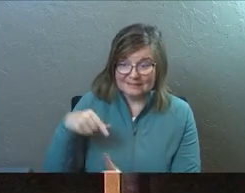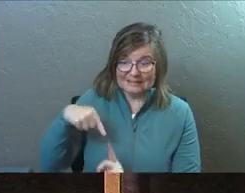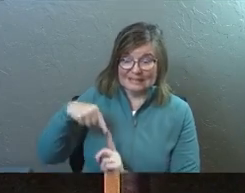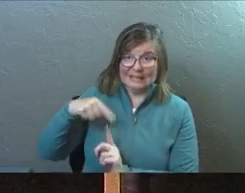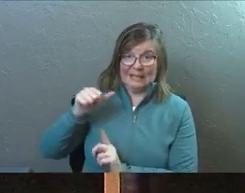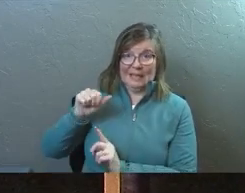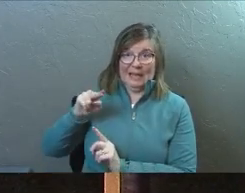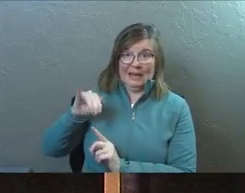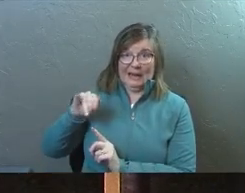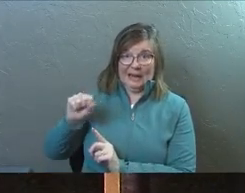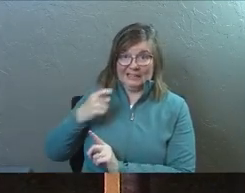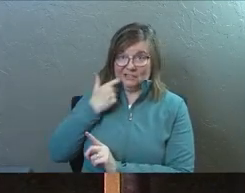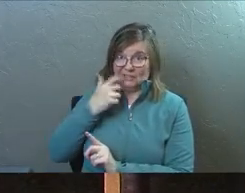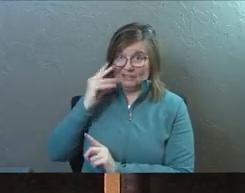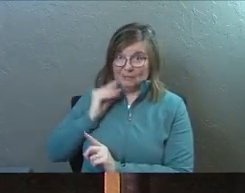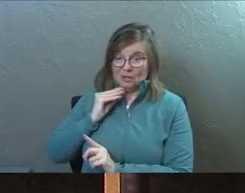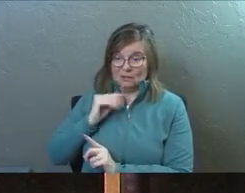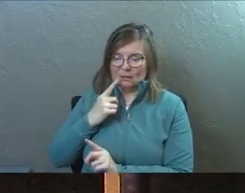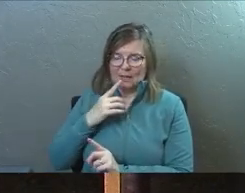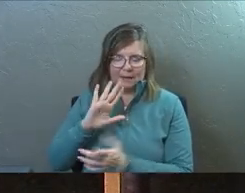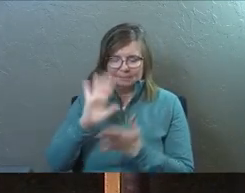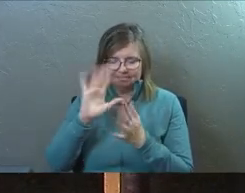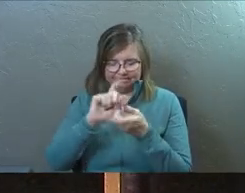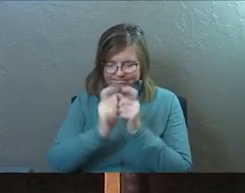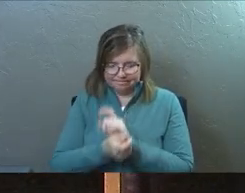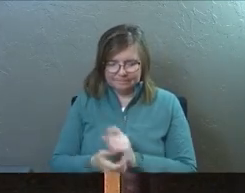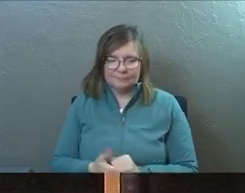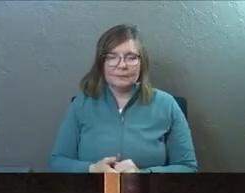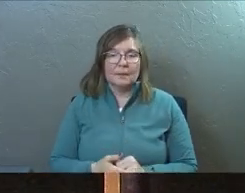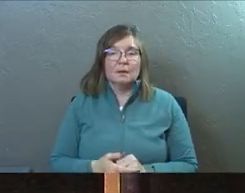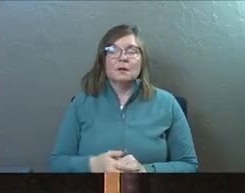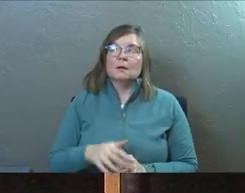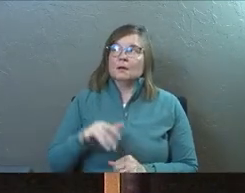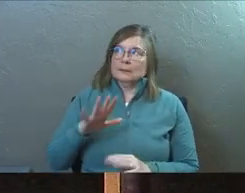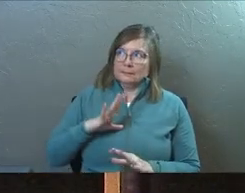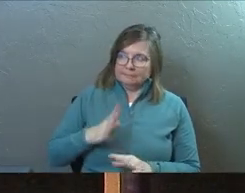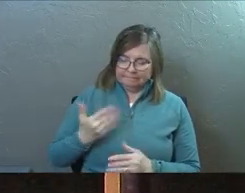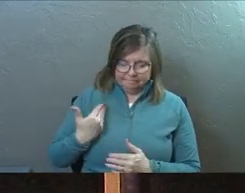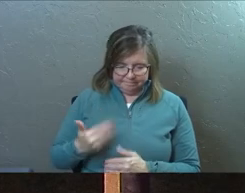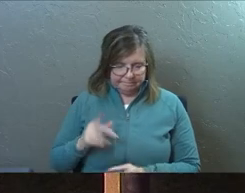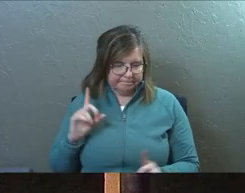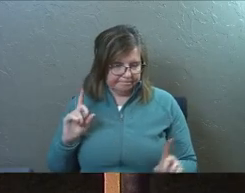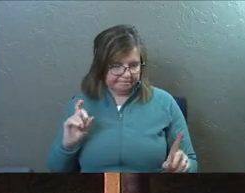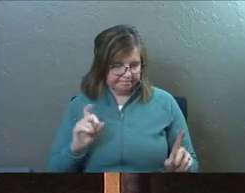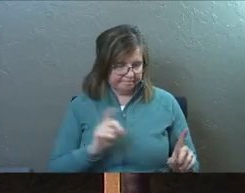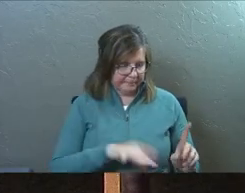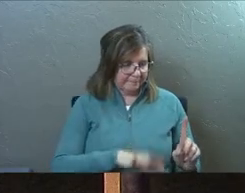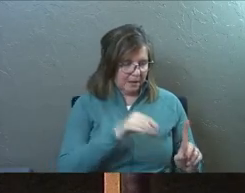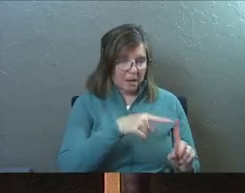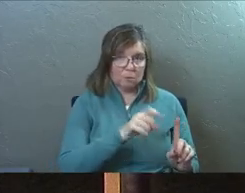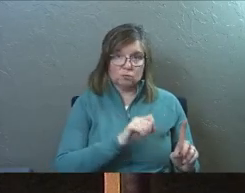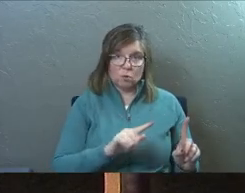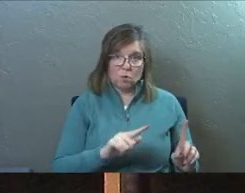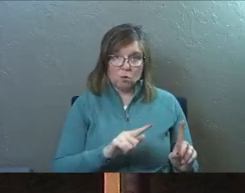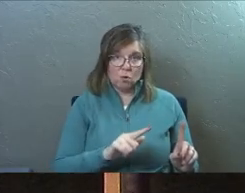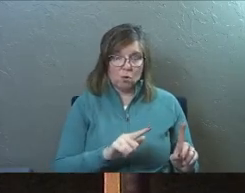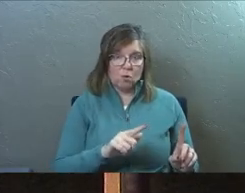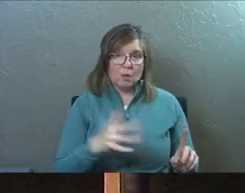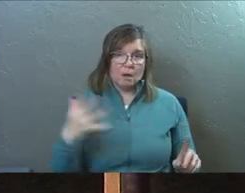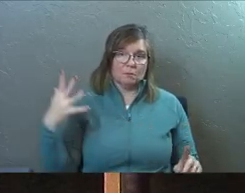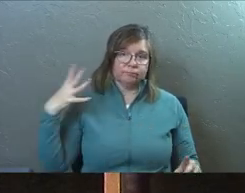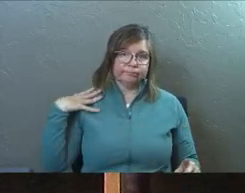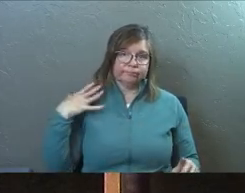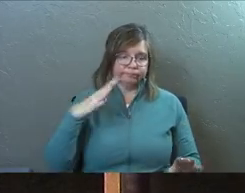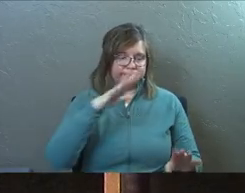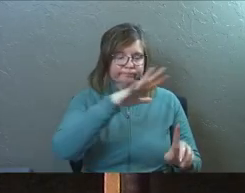just had one. And God set him straight. Verse 17. Ananias went and found Saul. And he laid hands on him and